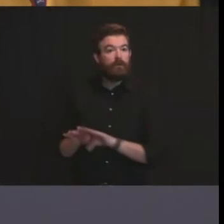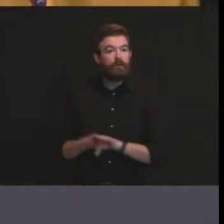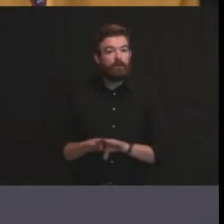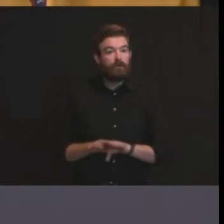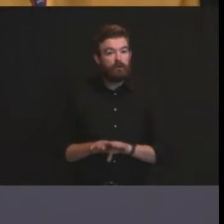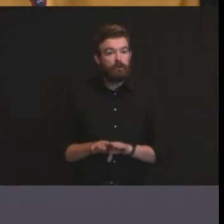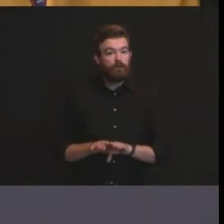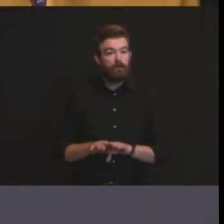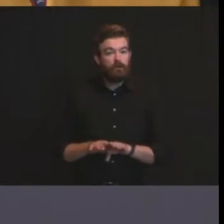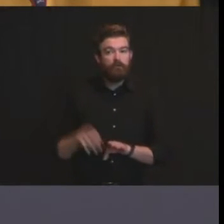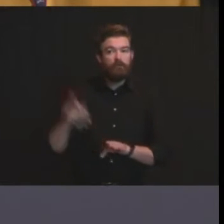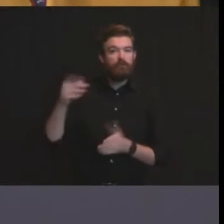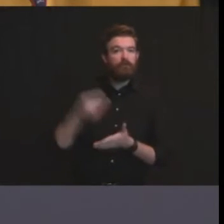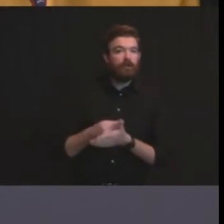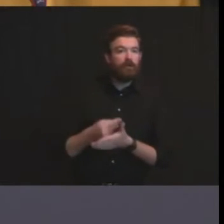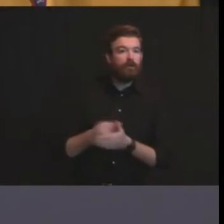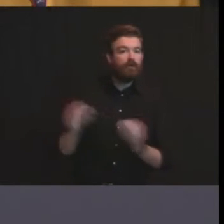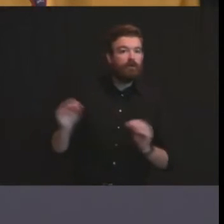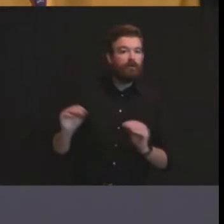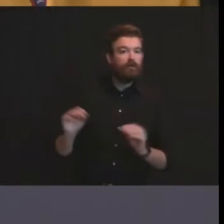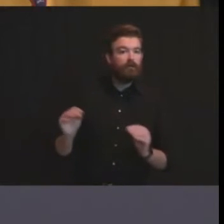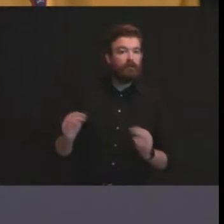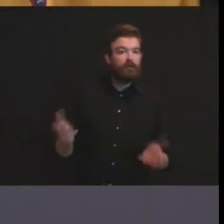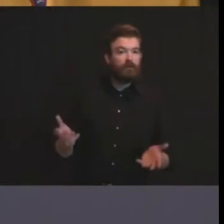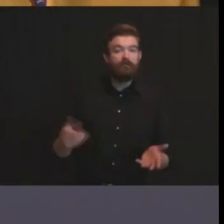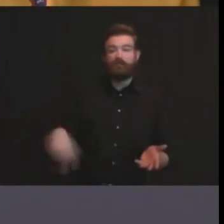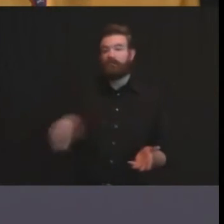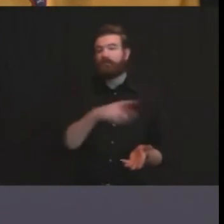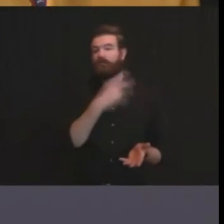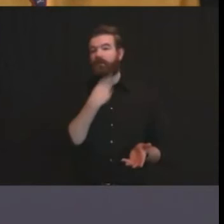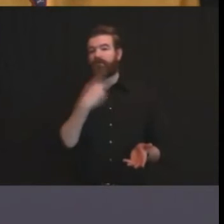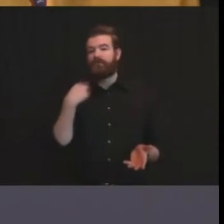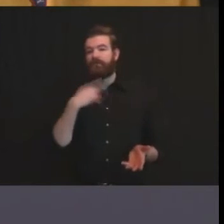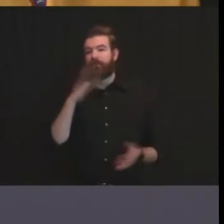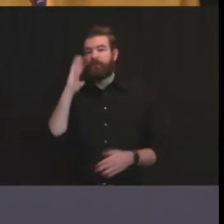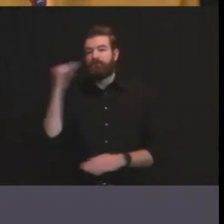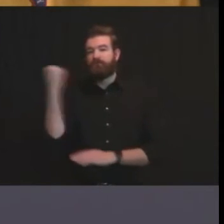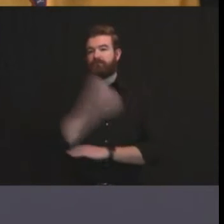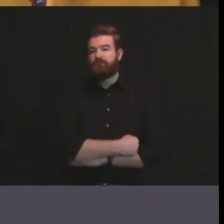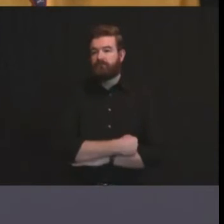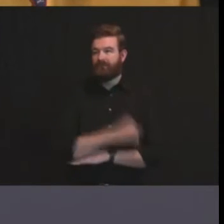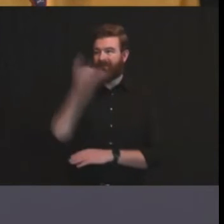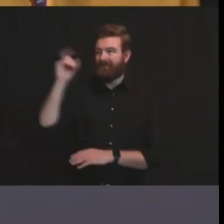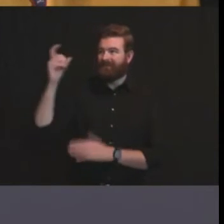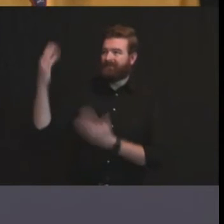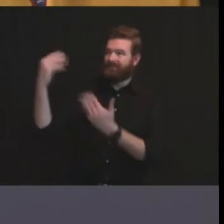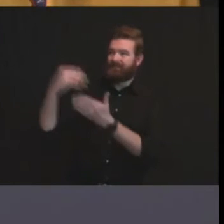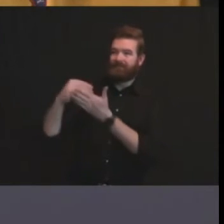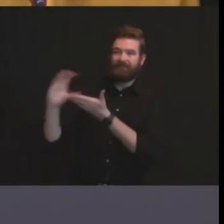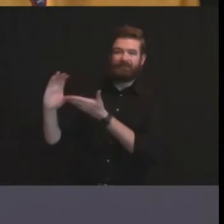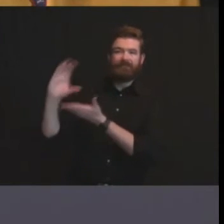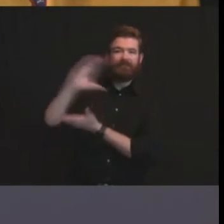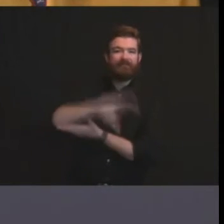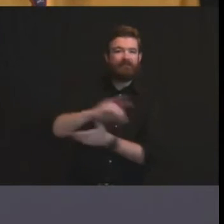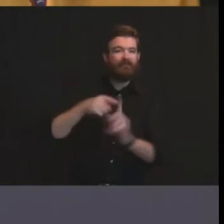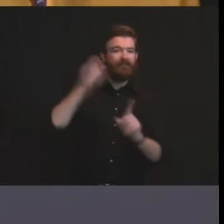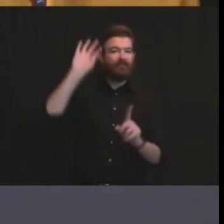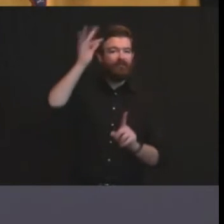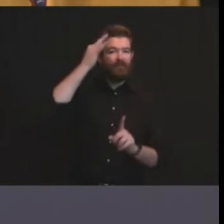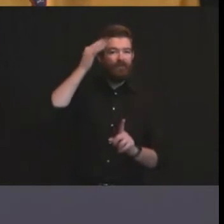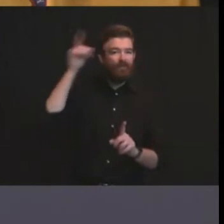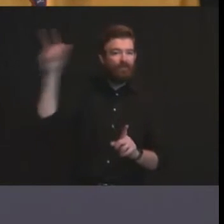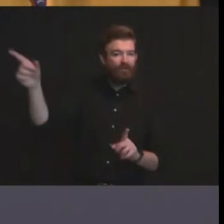you're basically putting a bullet on them uh and unless we see explicit transmission coming out of there uh